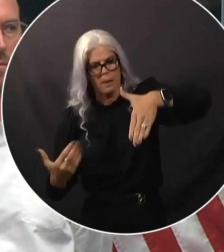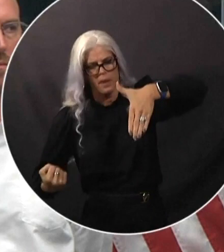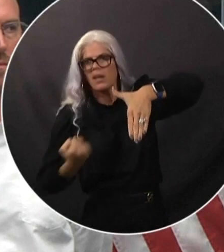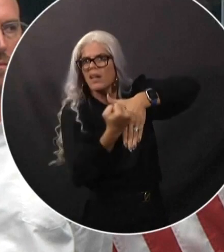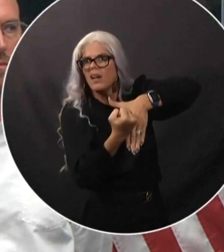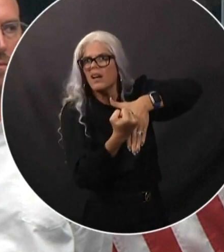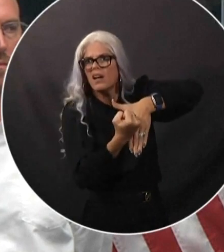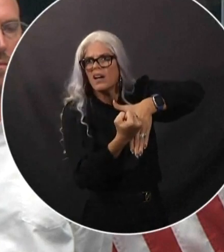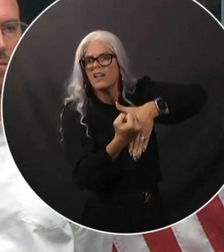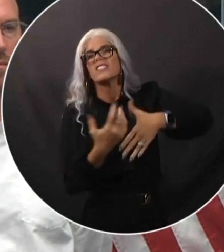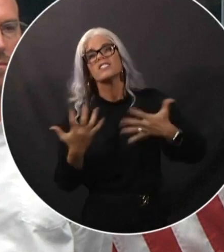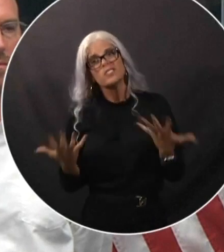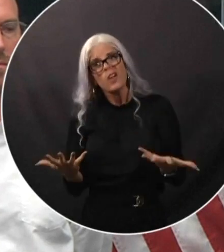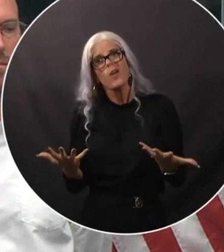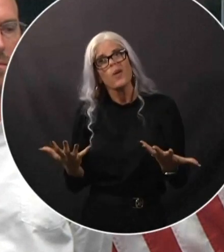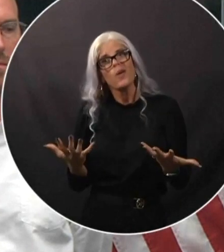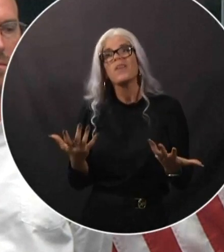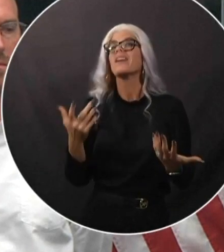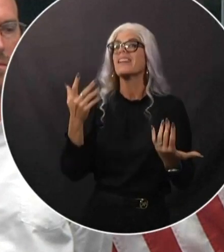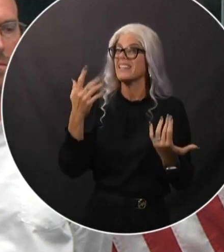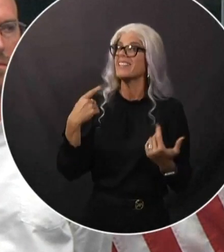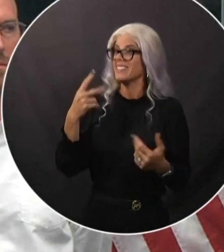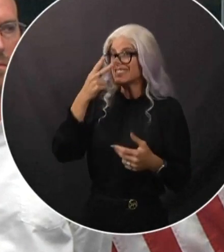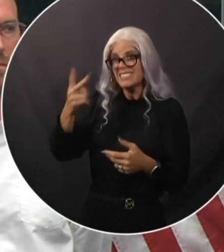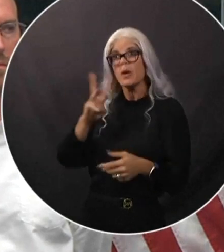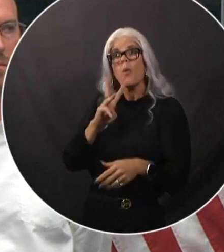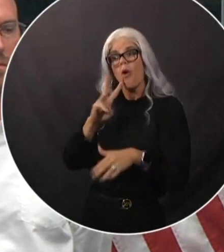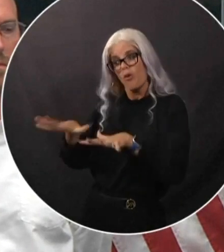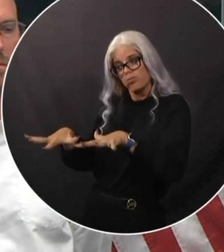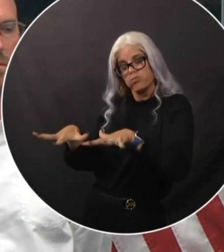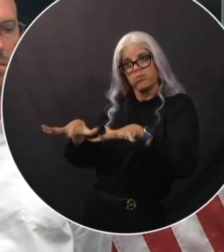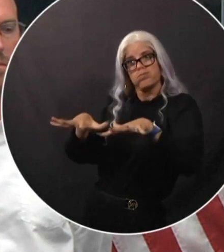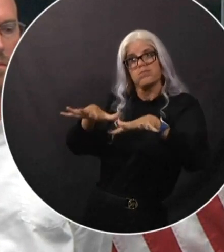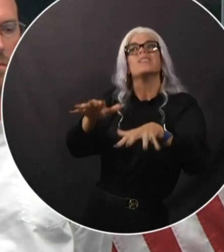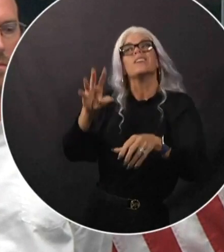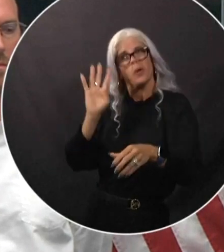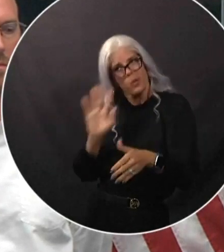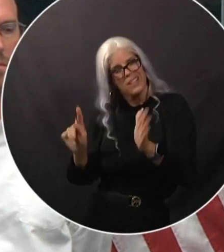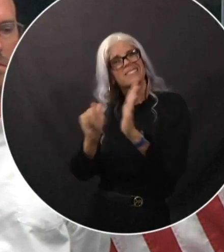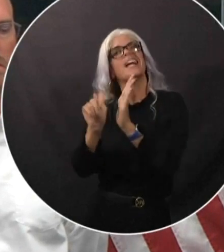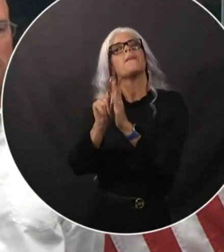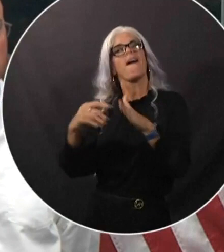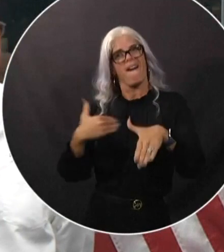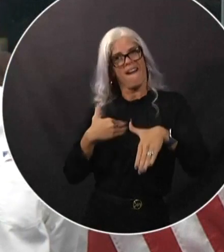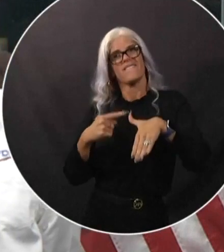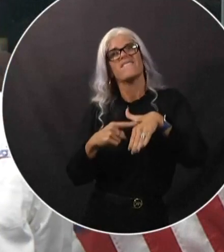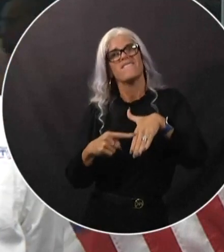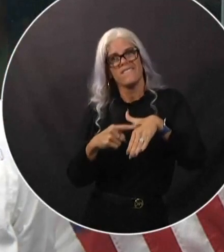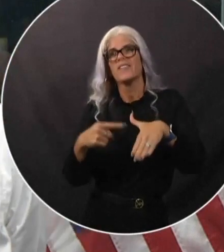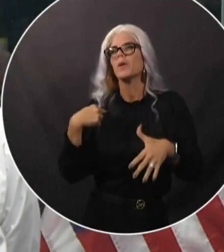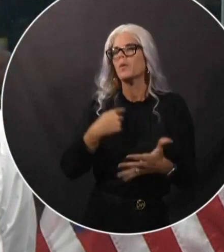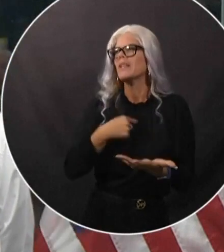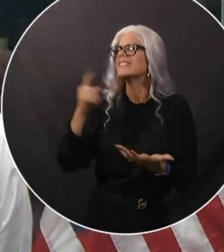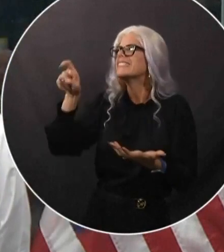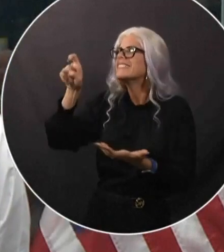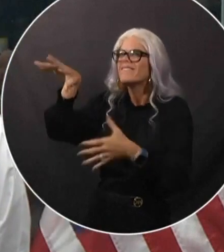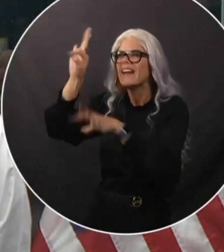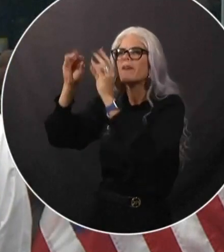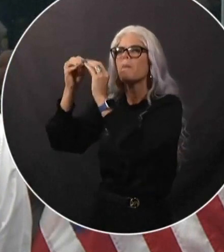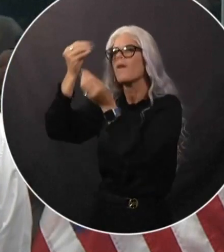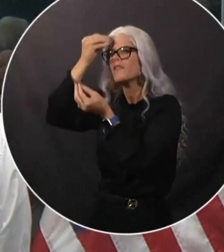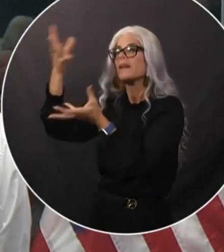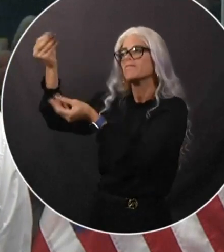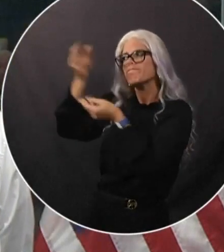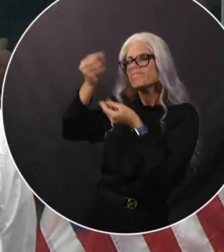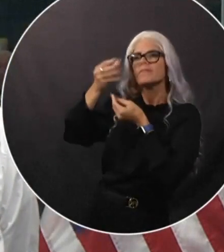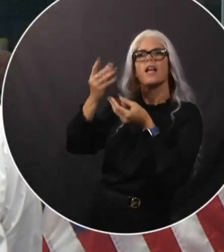storm surge event in the Tampa Bay region. We're waiting on that data to come in to see what those actual numbers are going to be. But you